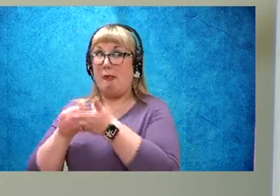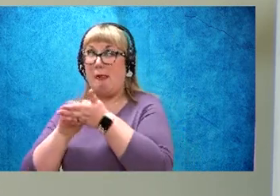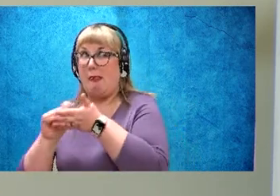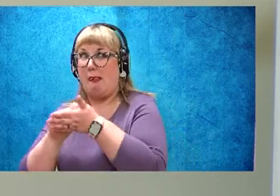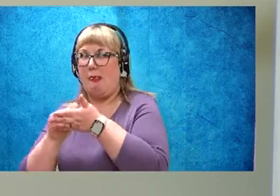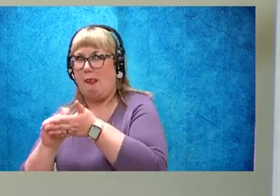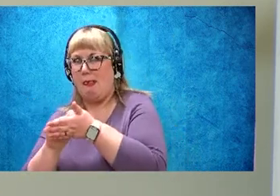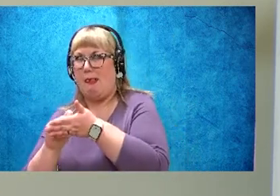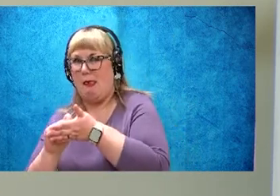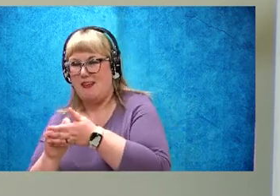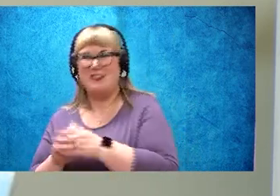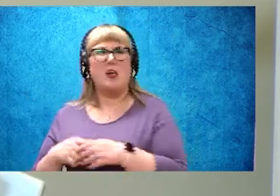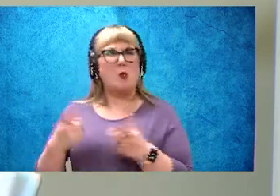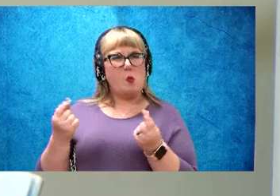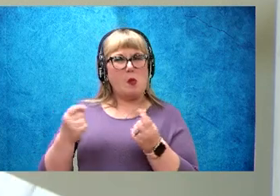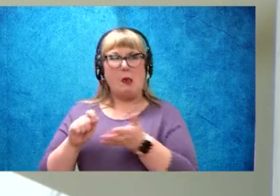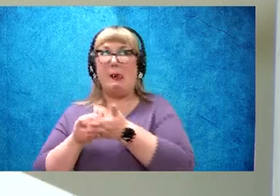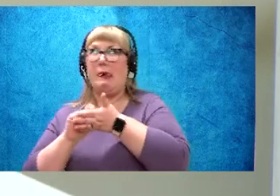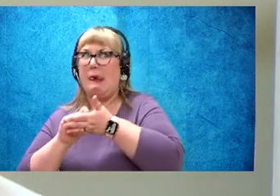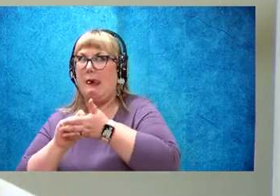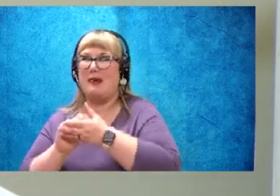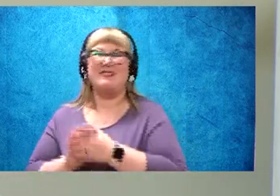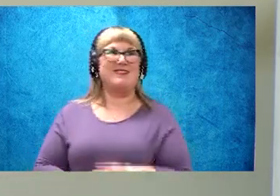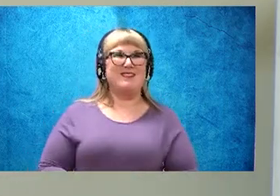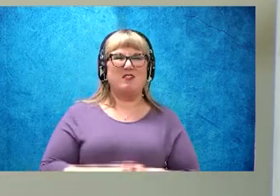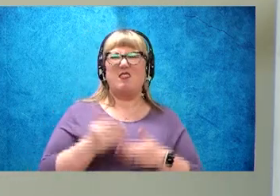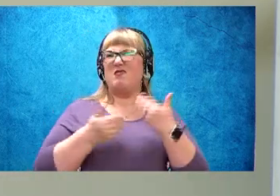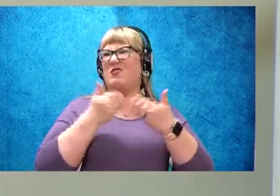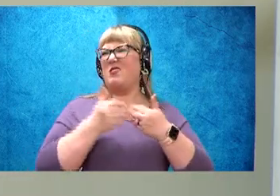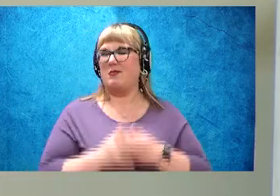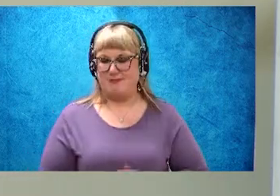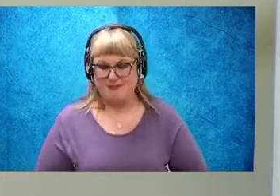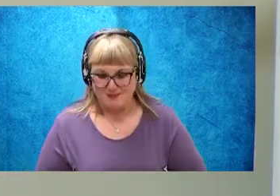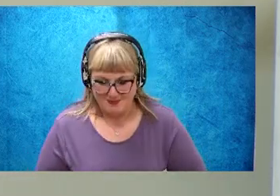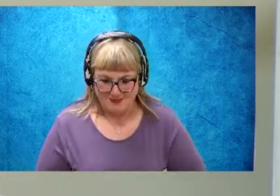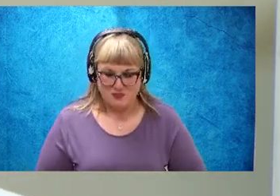paper, I wonder what he's doing, let's keep reading to find out.